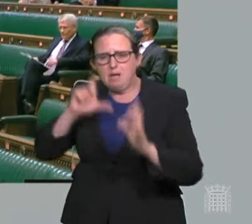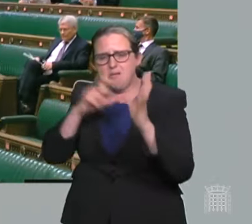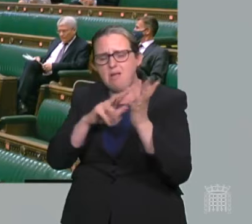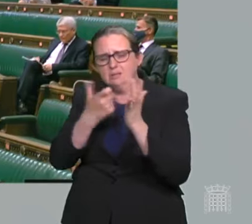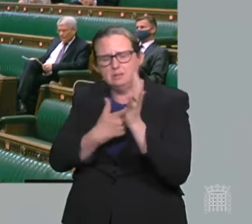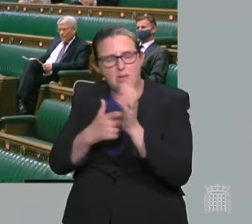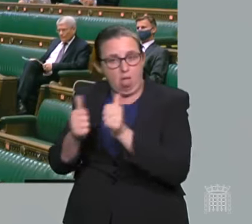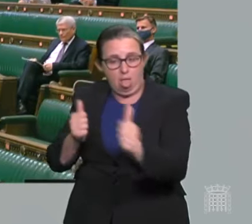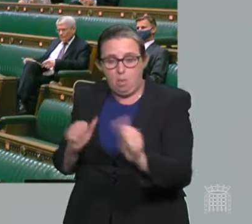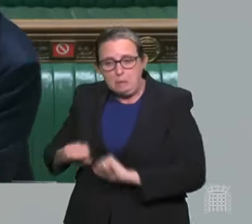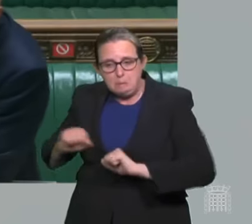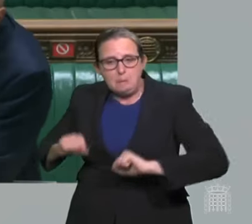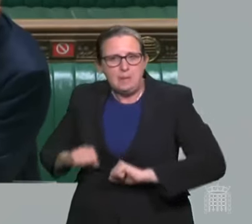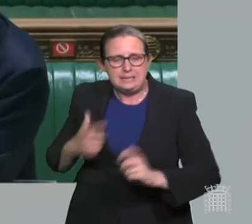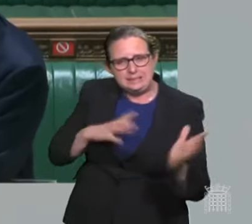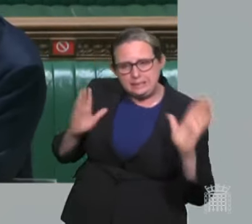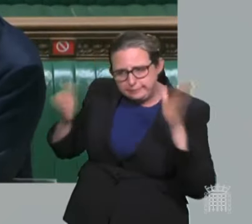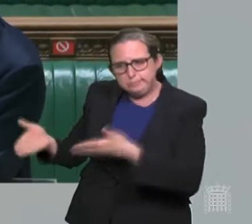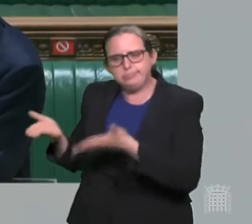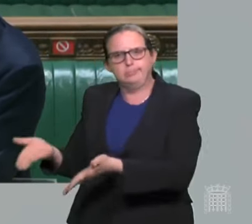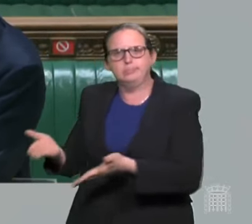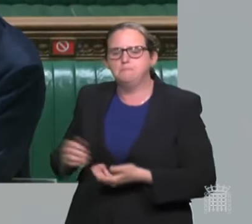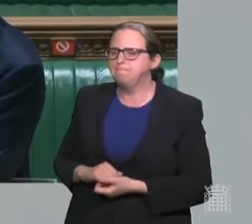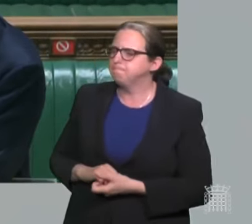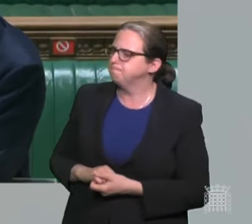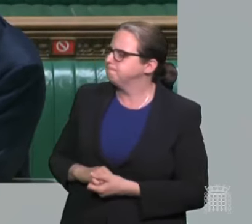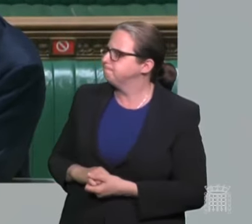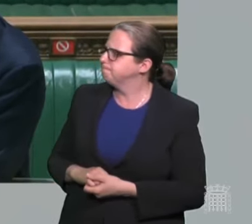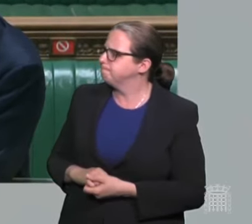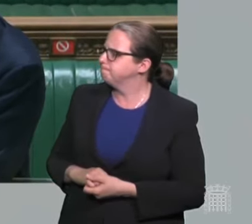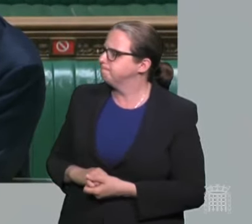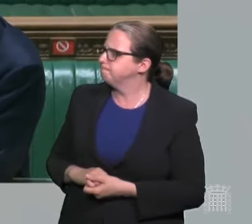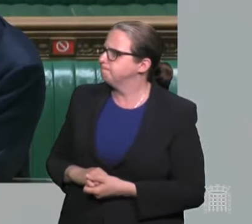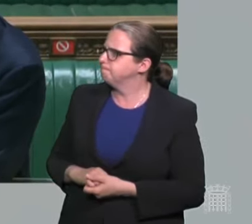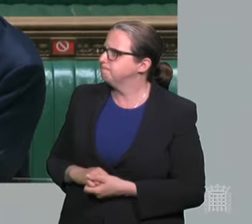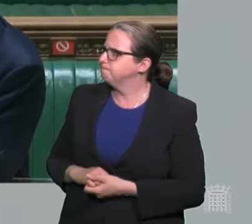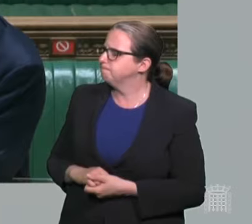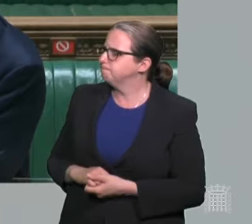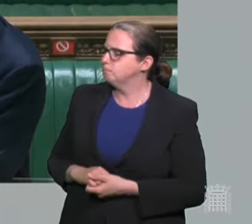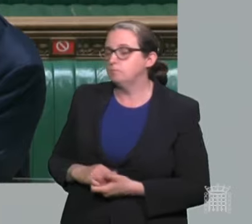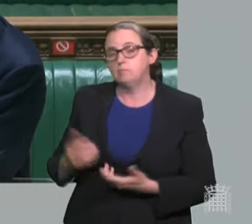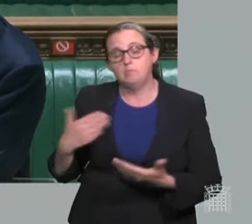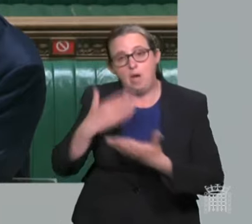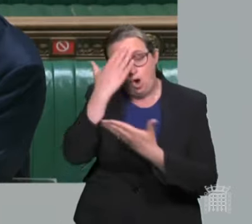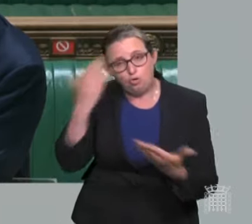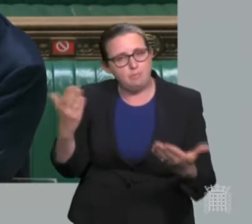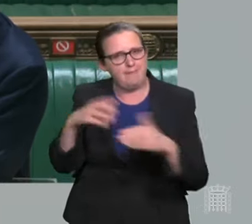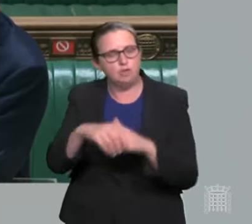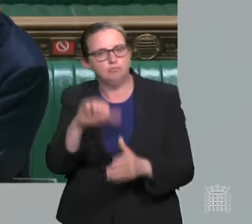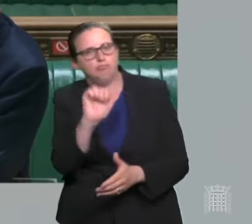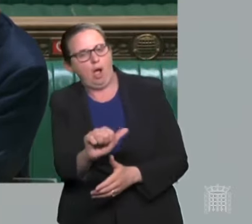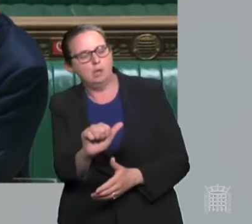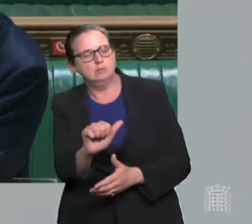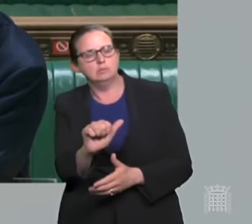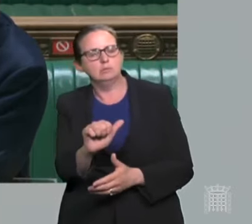My Honourable Friend is right to raise this, and what he points out, and sometimes I think it's missed by certain members of this House, is